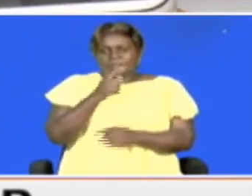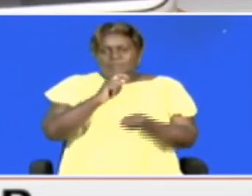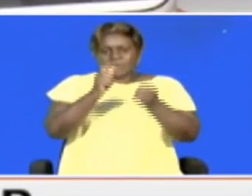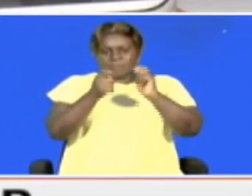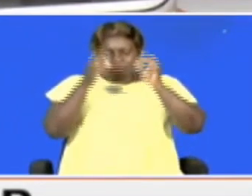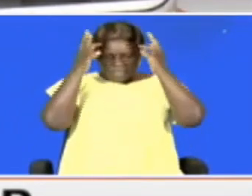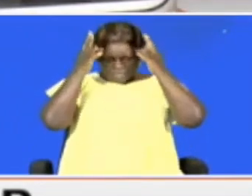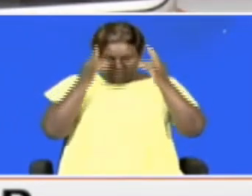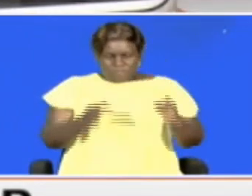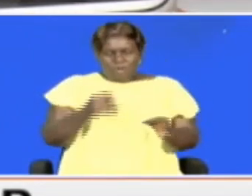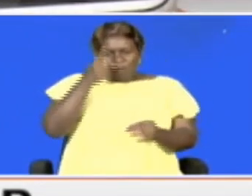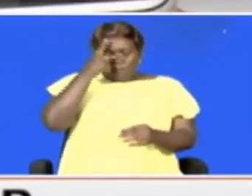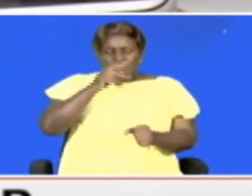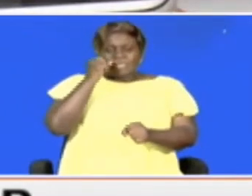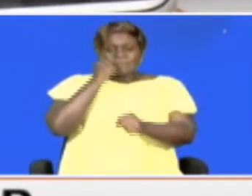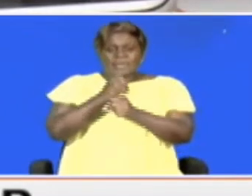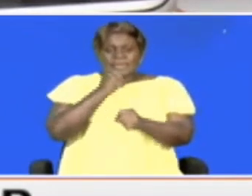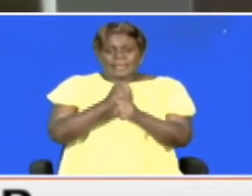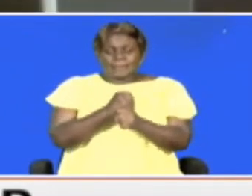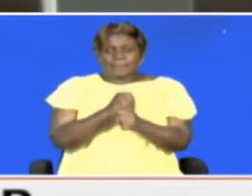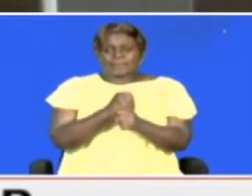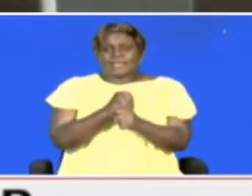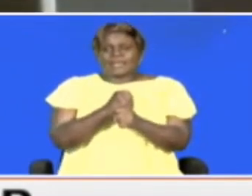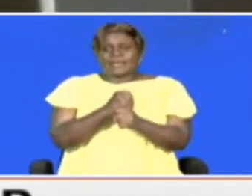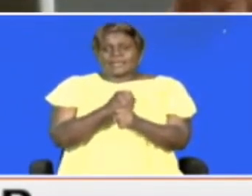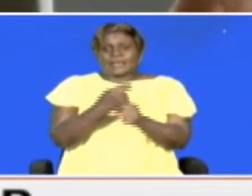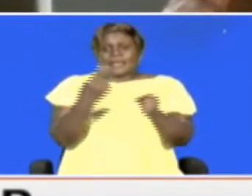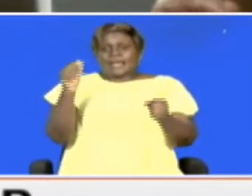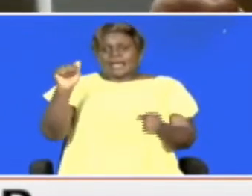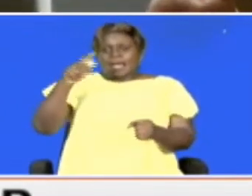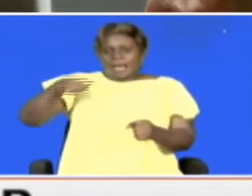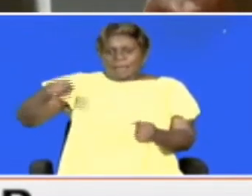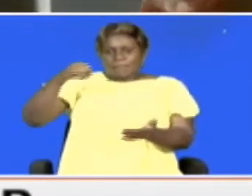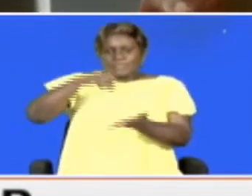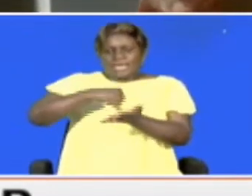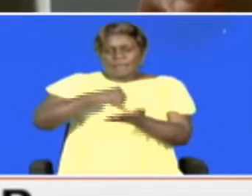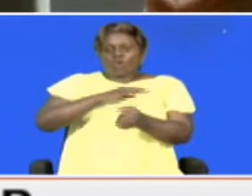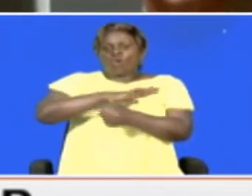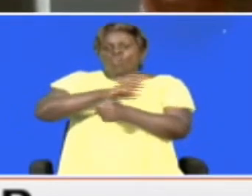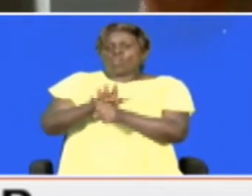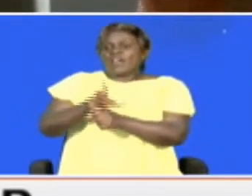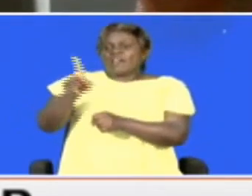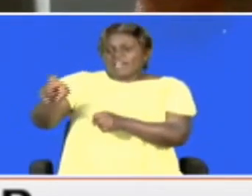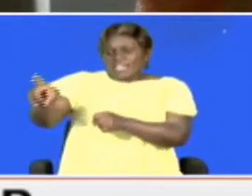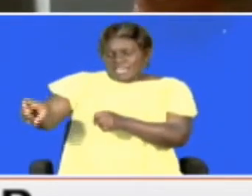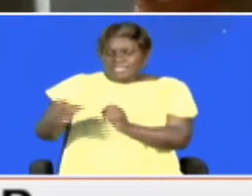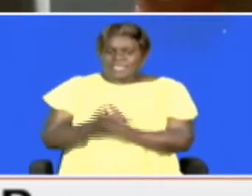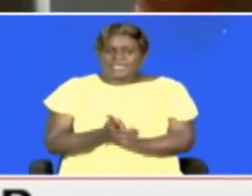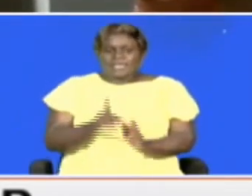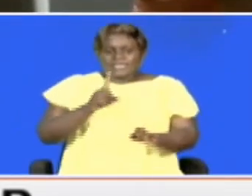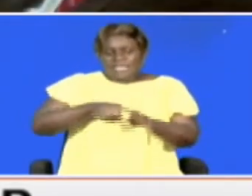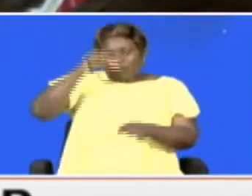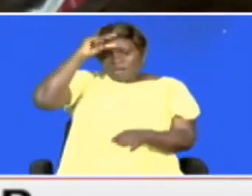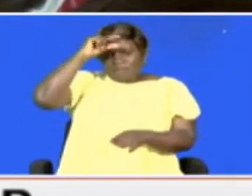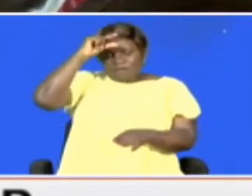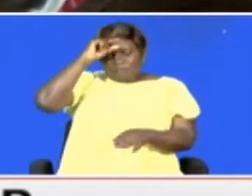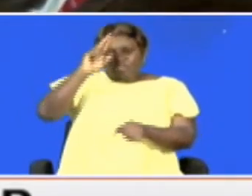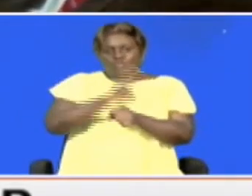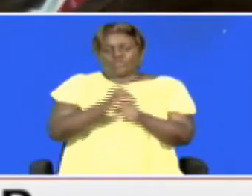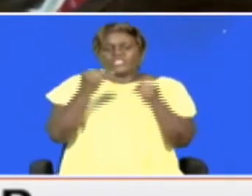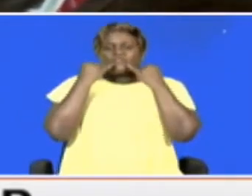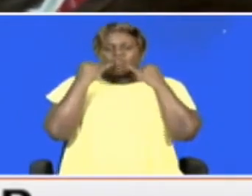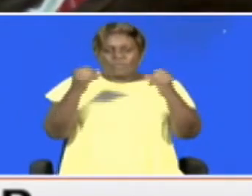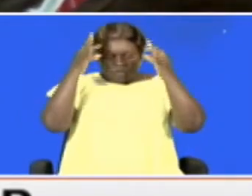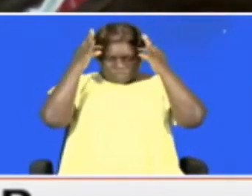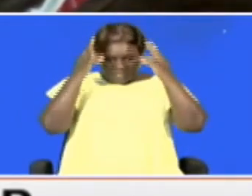decisions and policies in the sector. Such application include during the COVID-19 pandemic, where the government relied on data